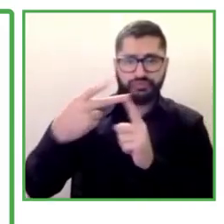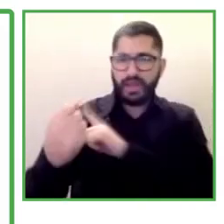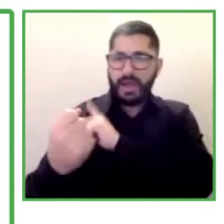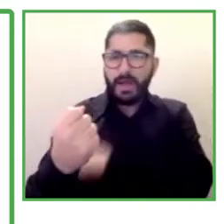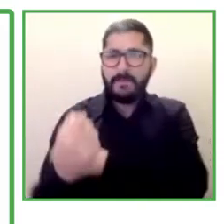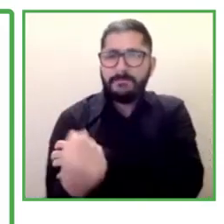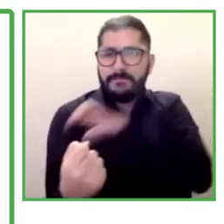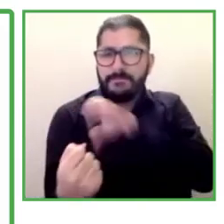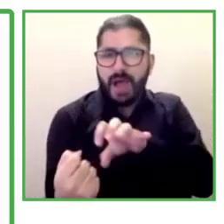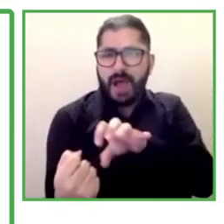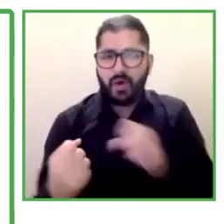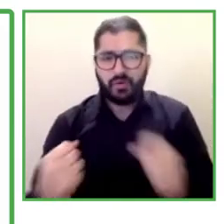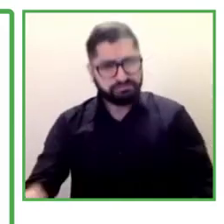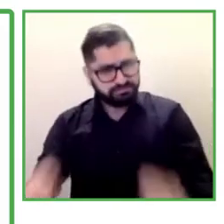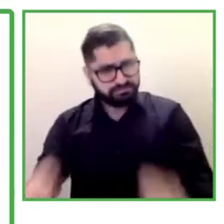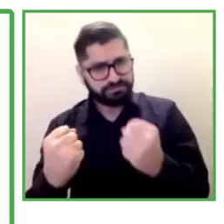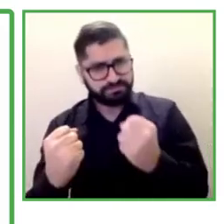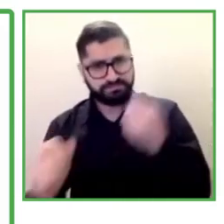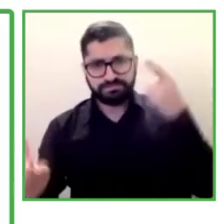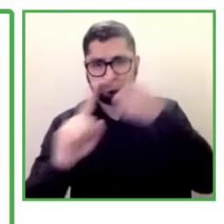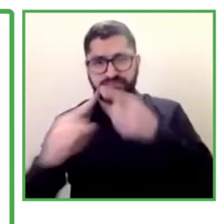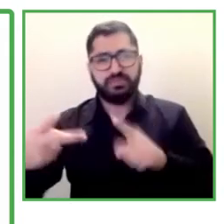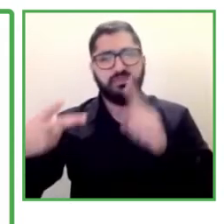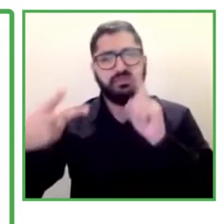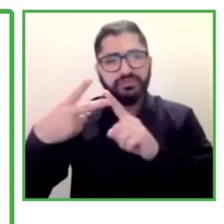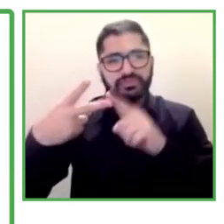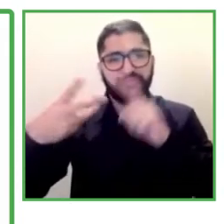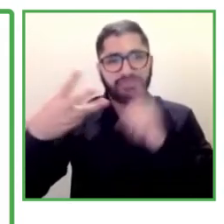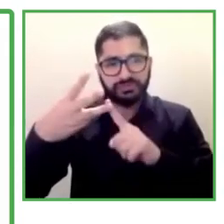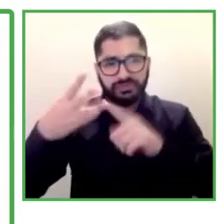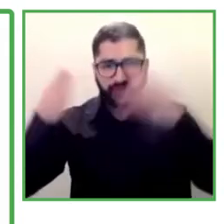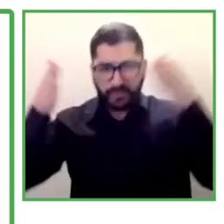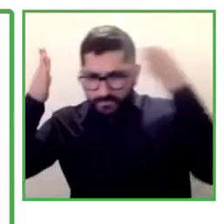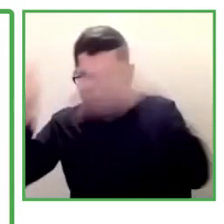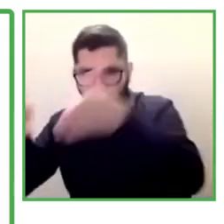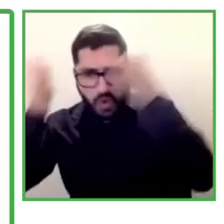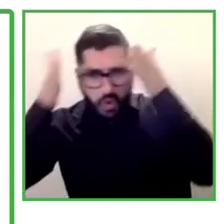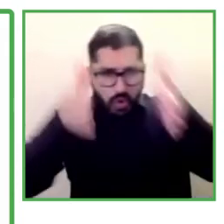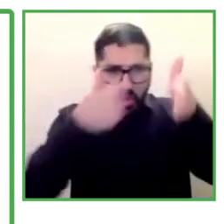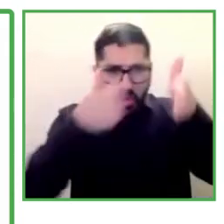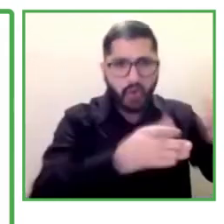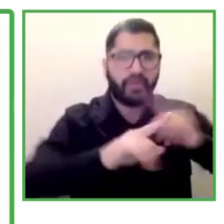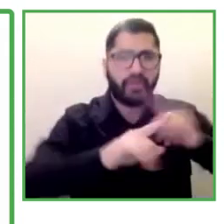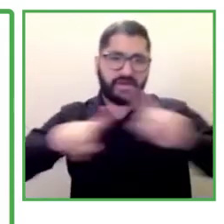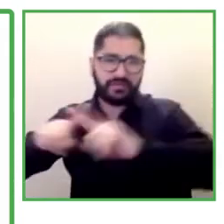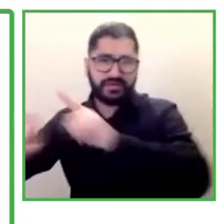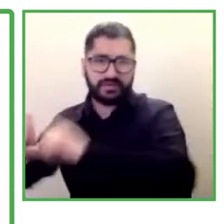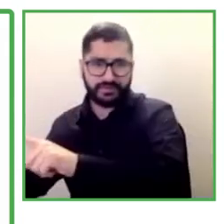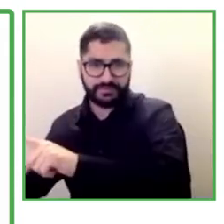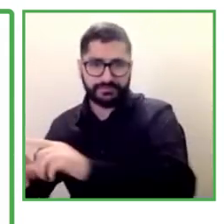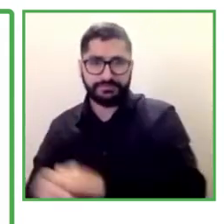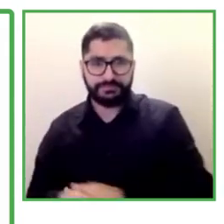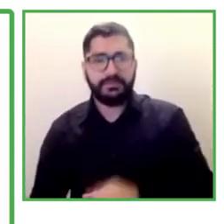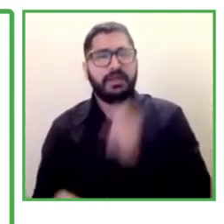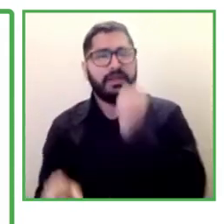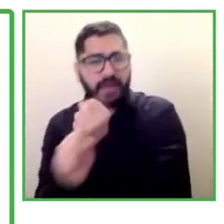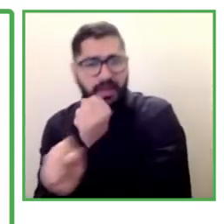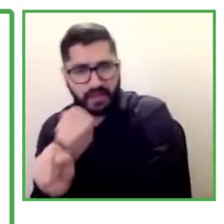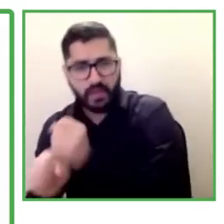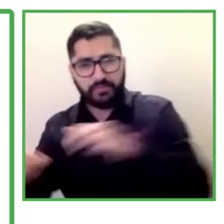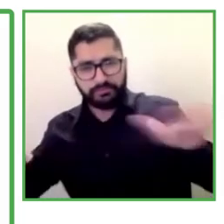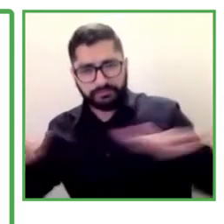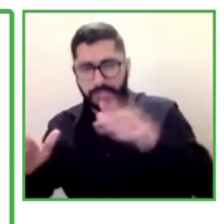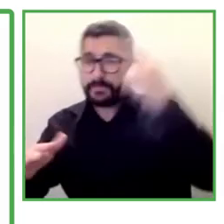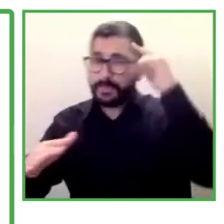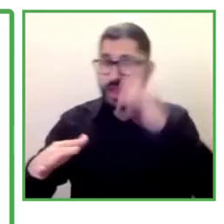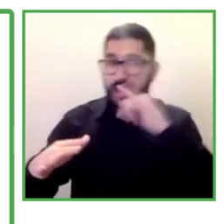to do this from three approaches. From the companies that need to incorporate adjustments so that this inclusion is actually effective. The public sector,